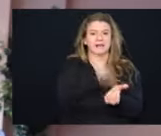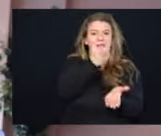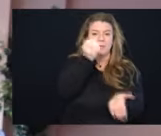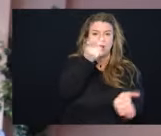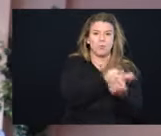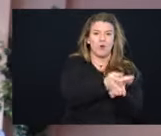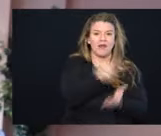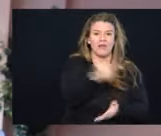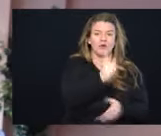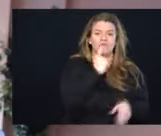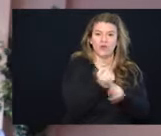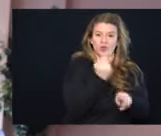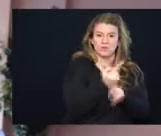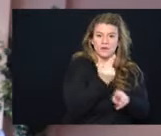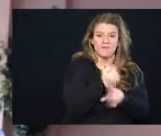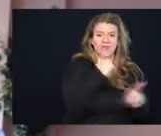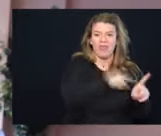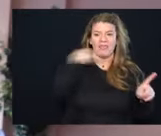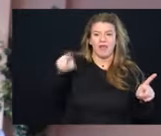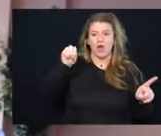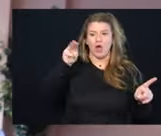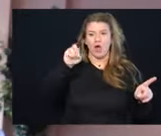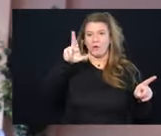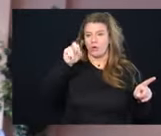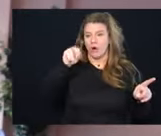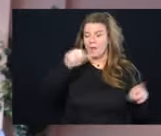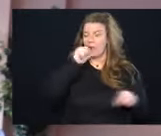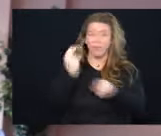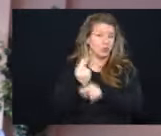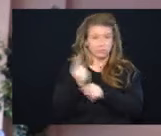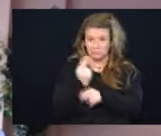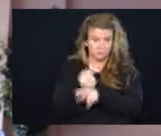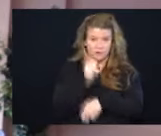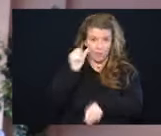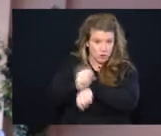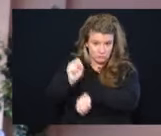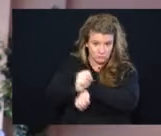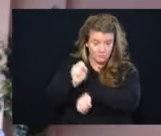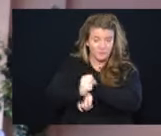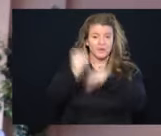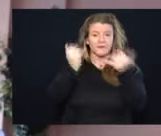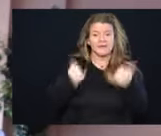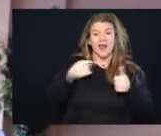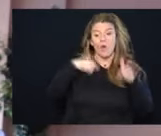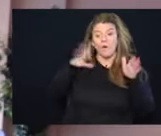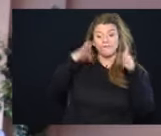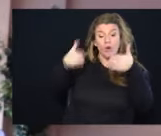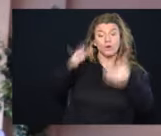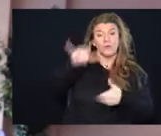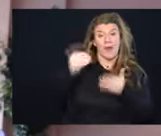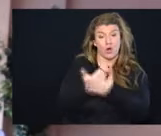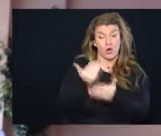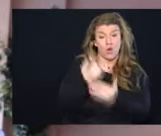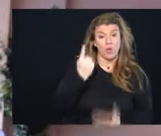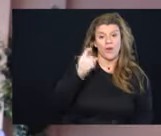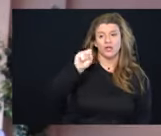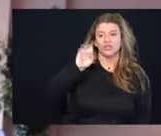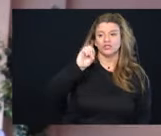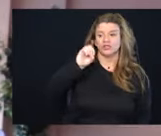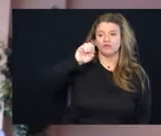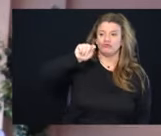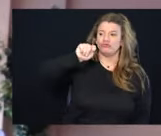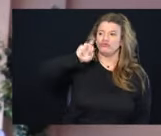those for use for the Omicron variant because they don't work. And now we are really focused on the Citrovimab, which is the new